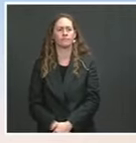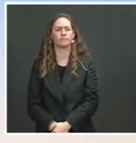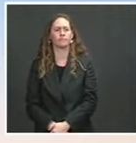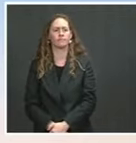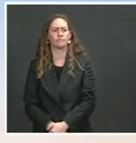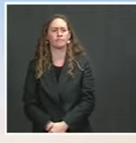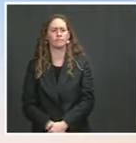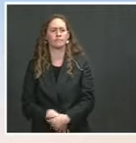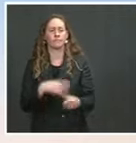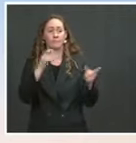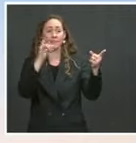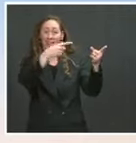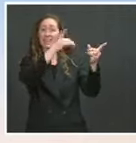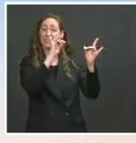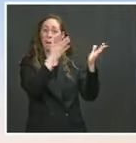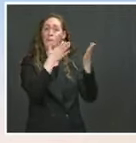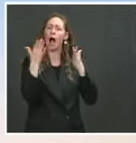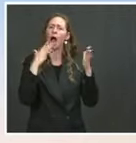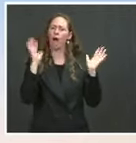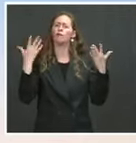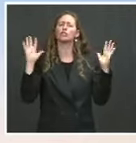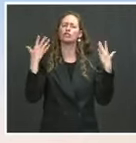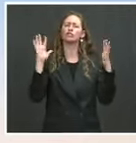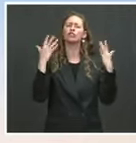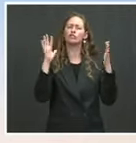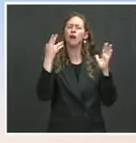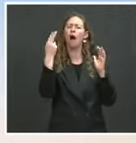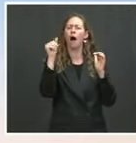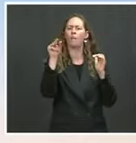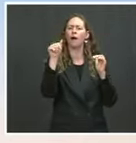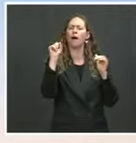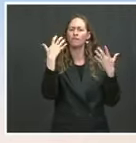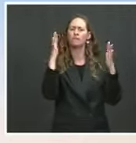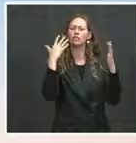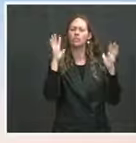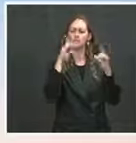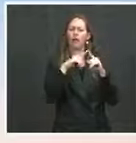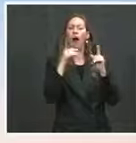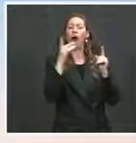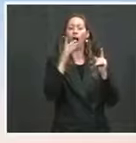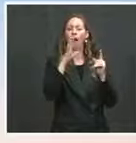these conflicts, but we still need to stay at it and remain engaged with all of the parties in the region. Go ahead in the back.